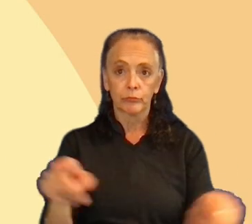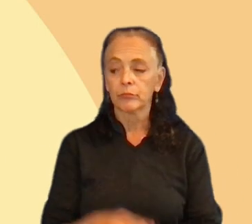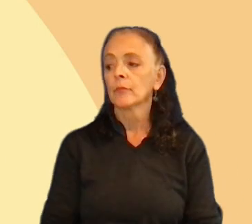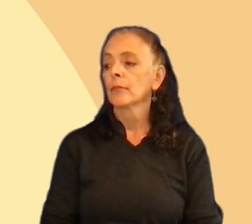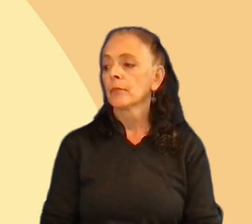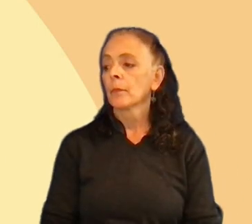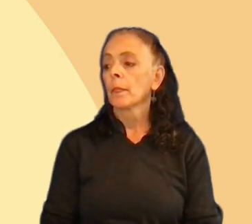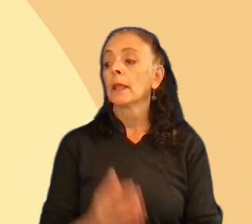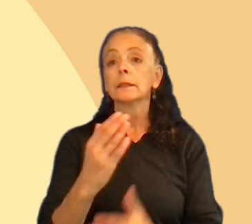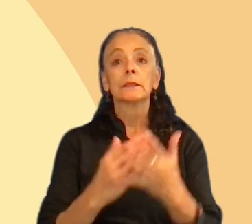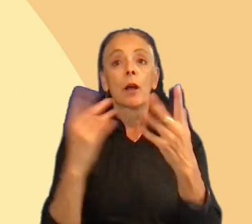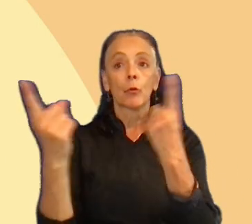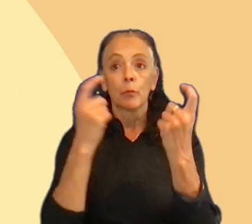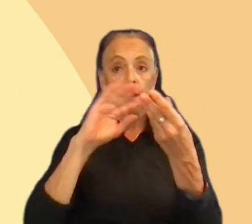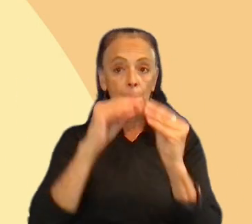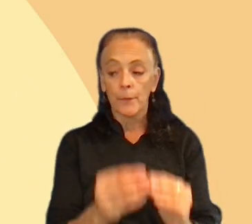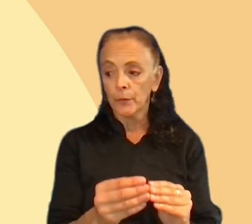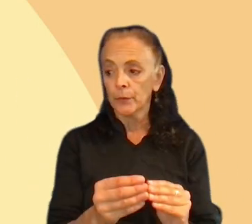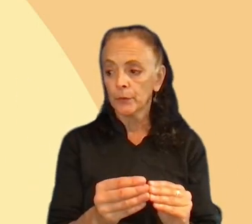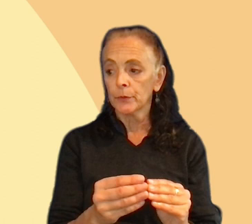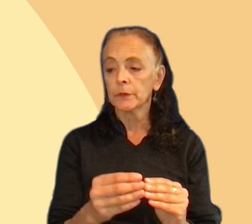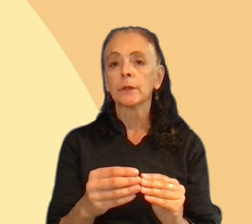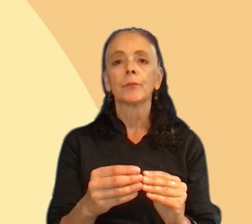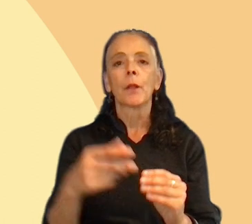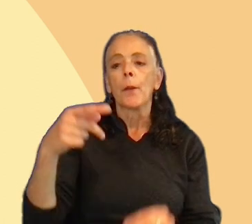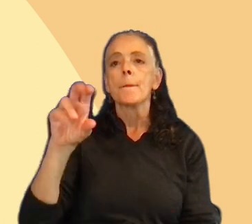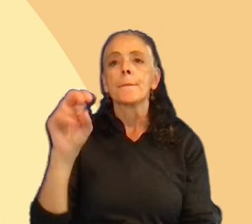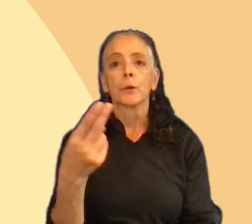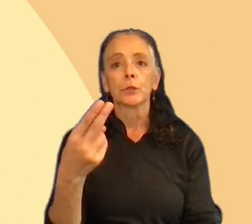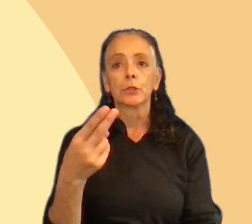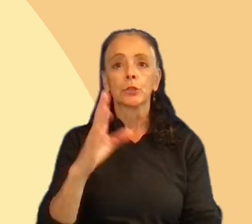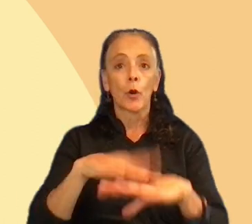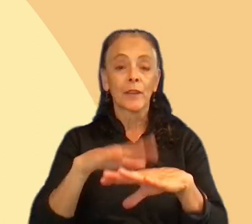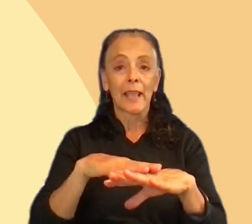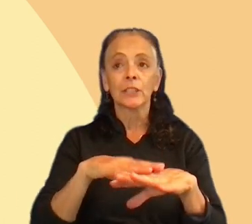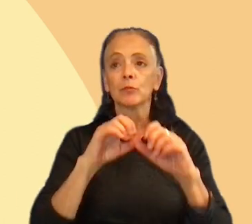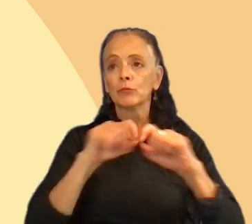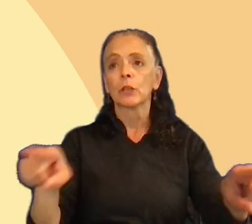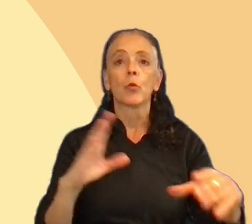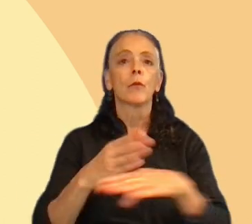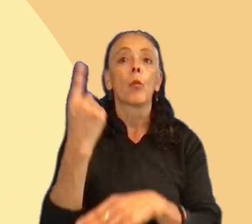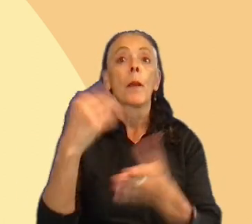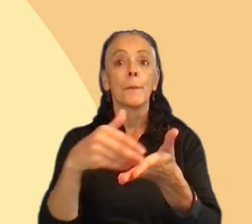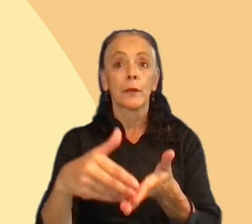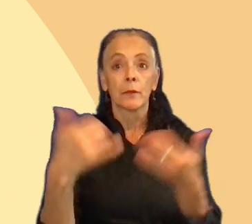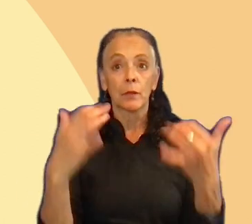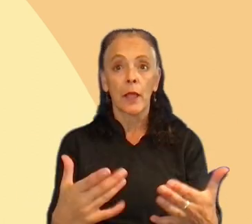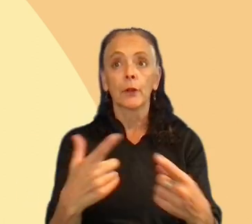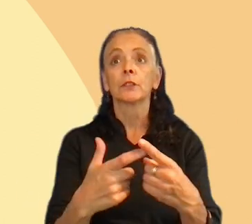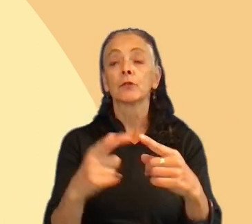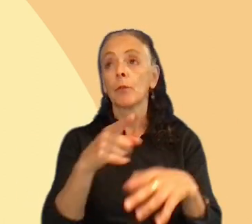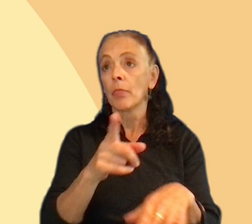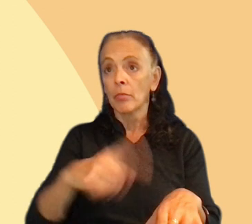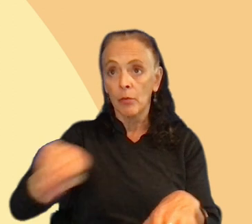Some recruitment numbers. The push notification was sent to over one million players. From all these,